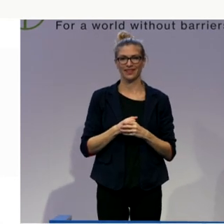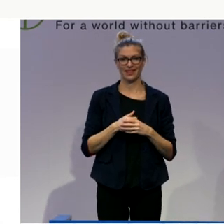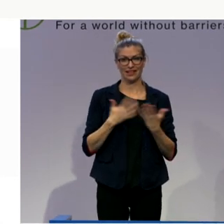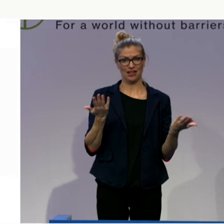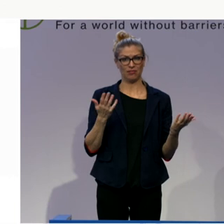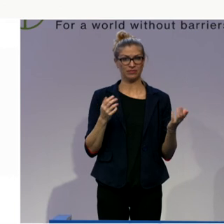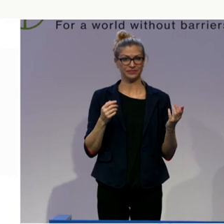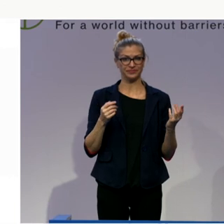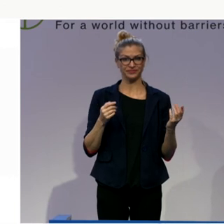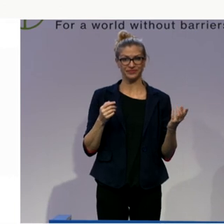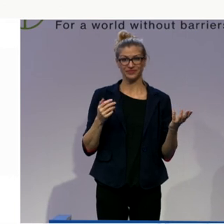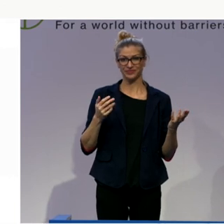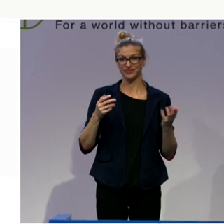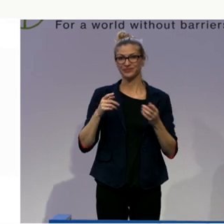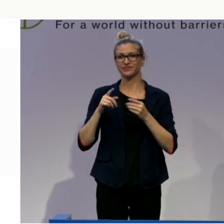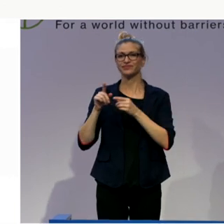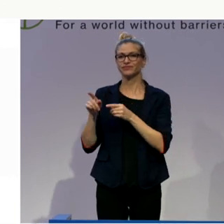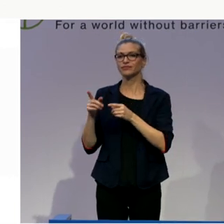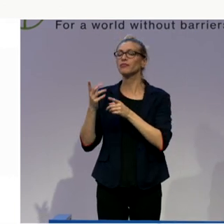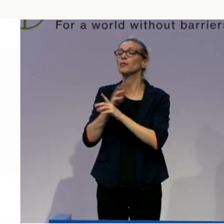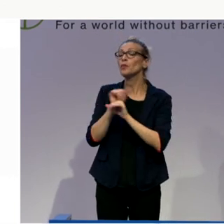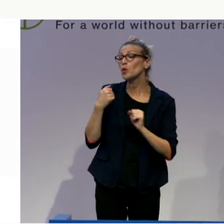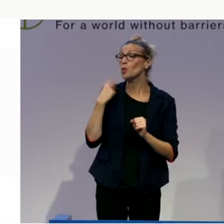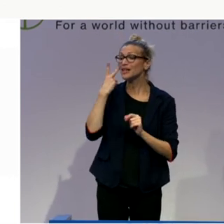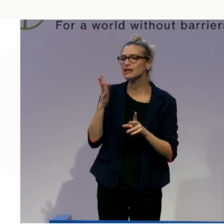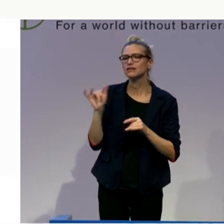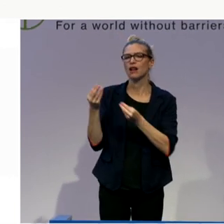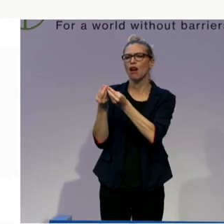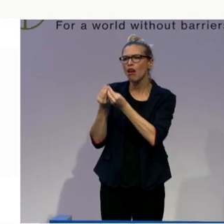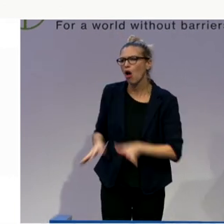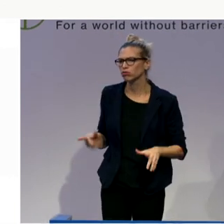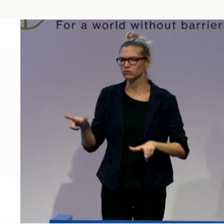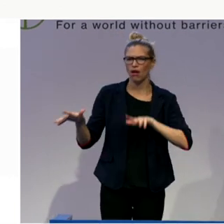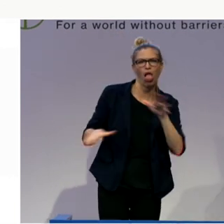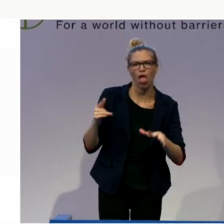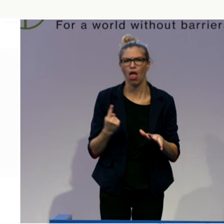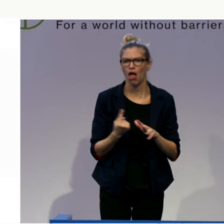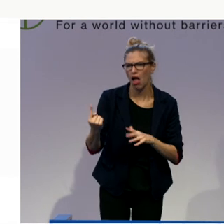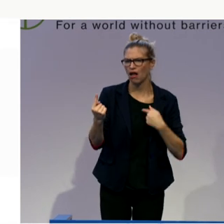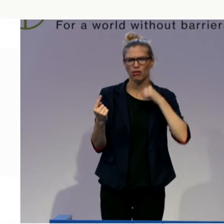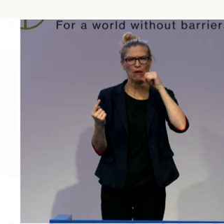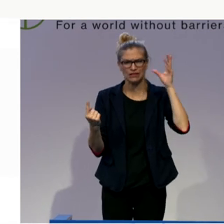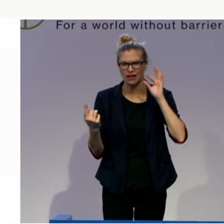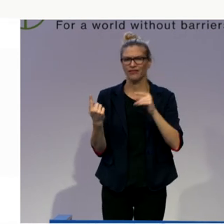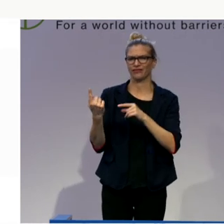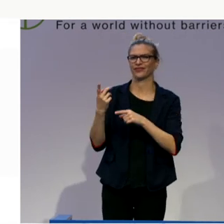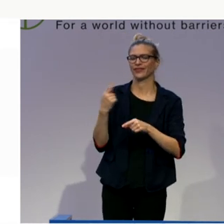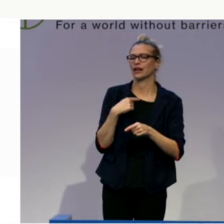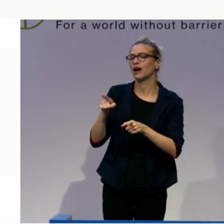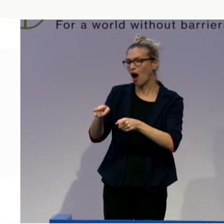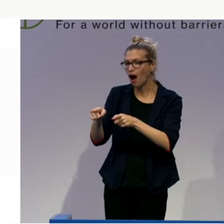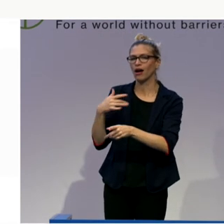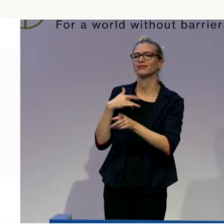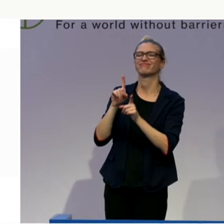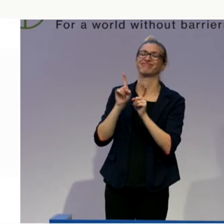which have been lost. And there we come to impairment, to the concept of impairment. So, and with